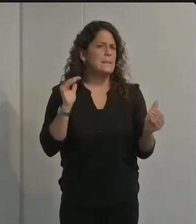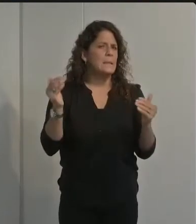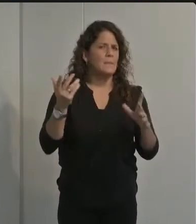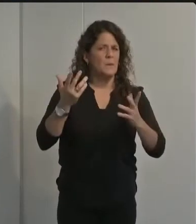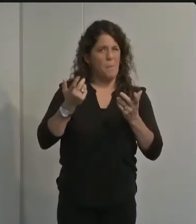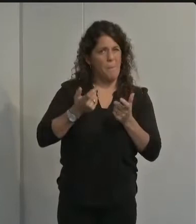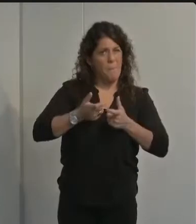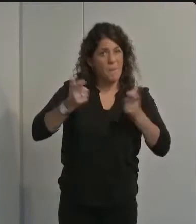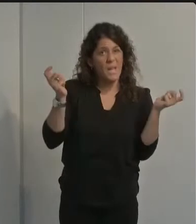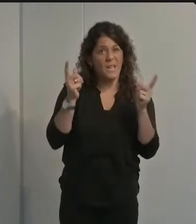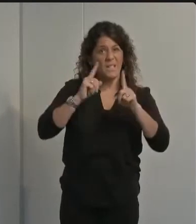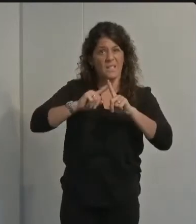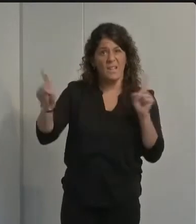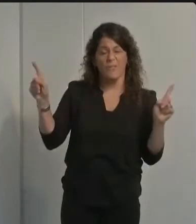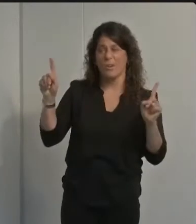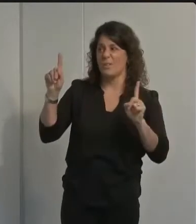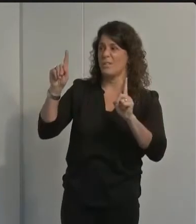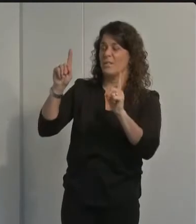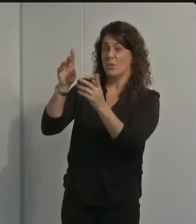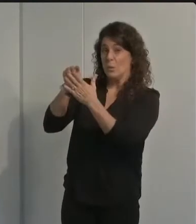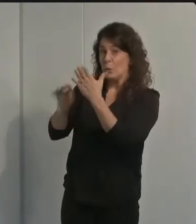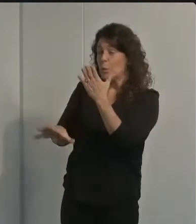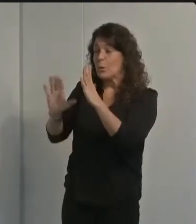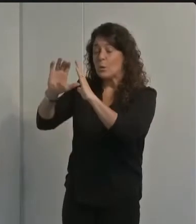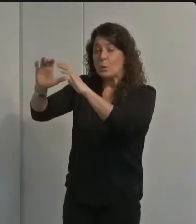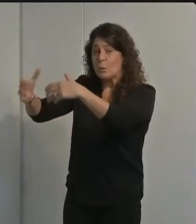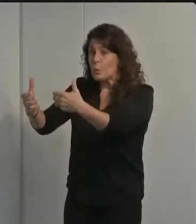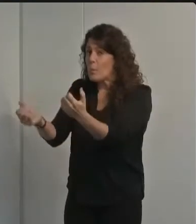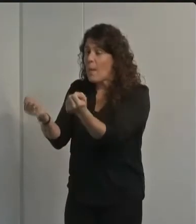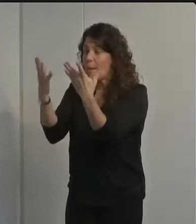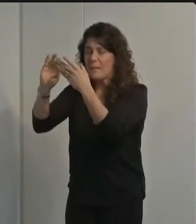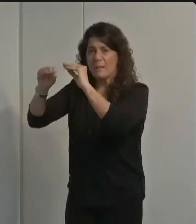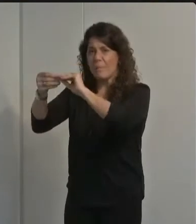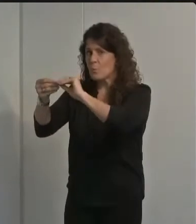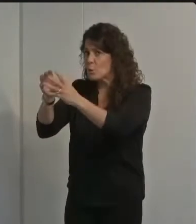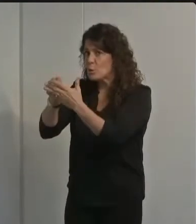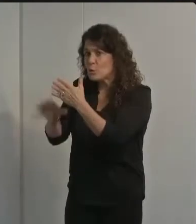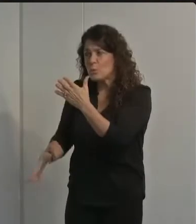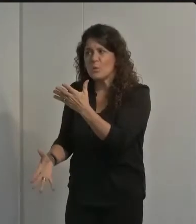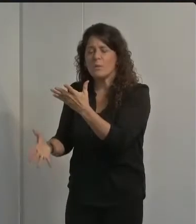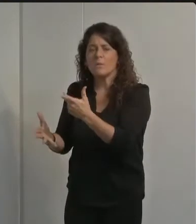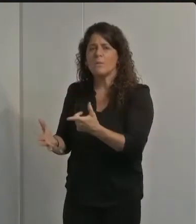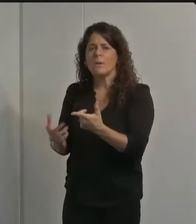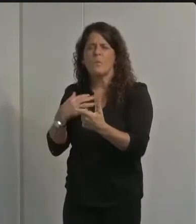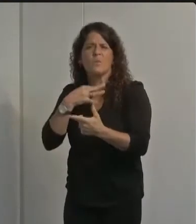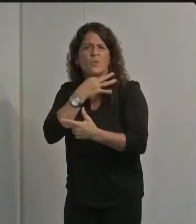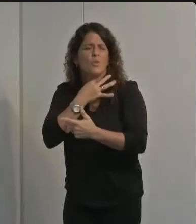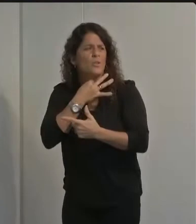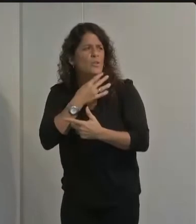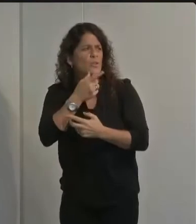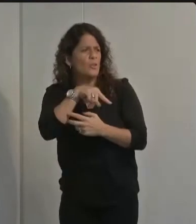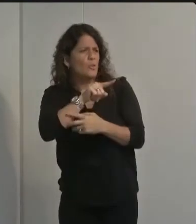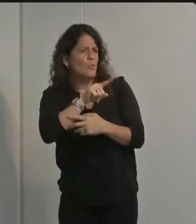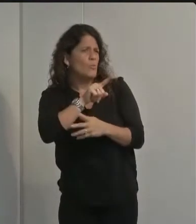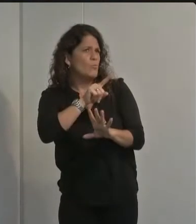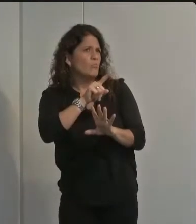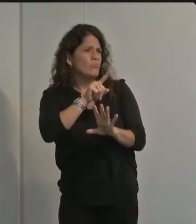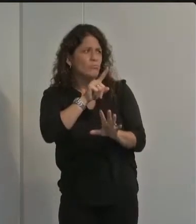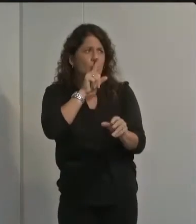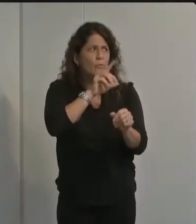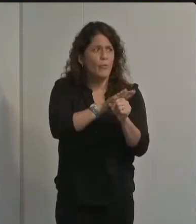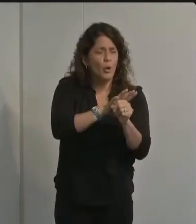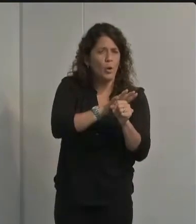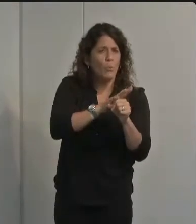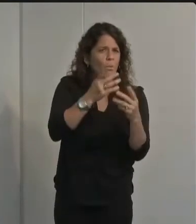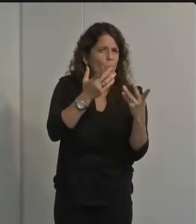indifference among the student population particularly about covet and i guess i'm wondering what you all think can turn the tide out there